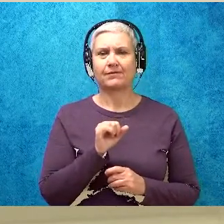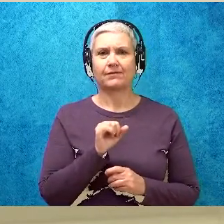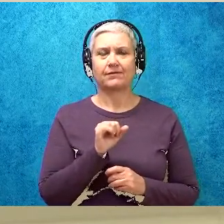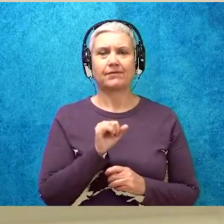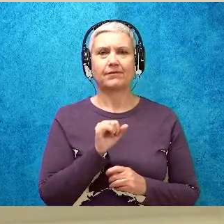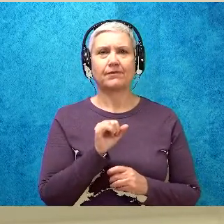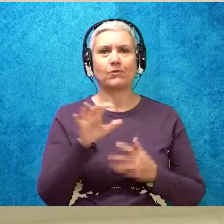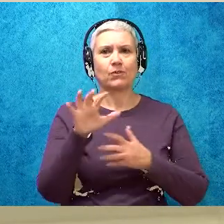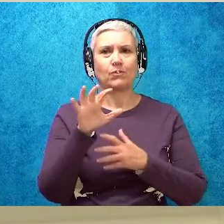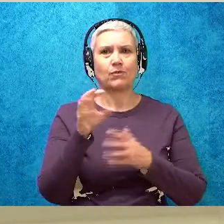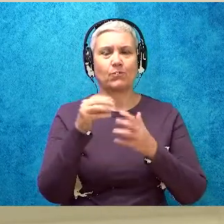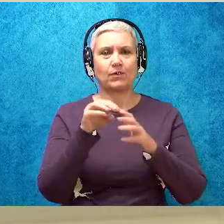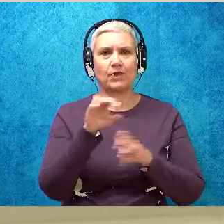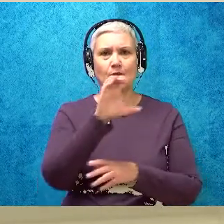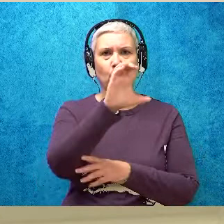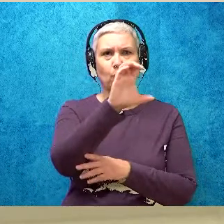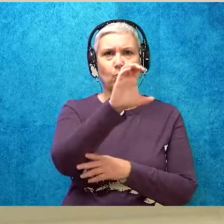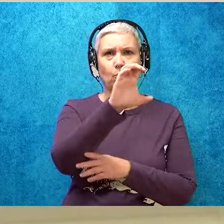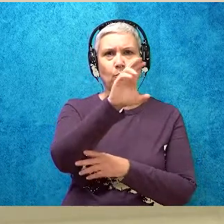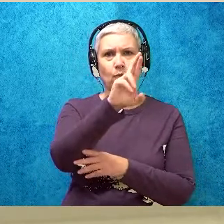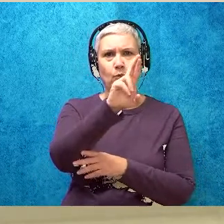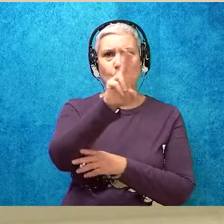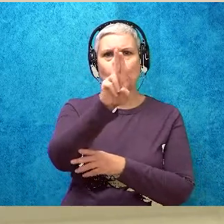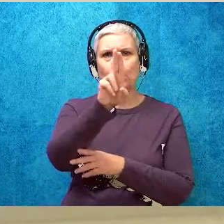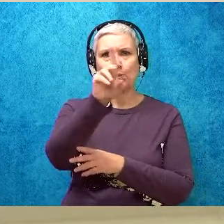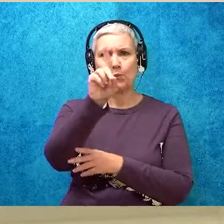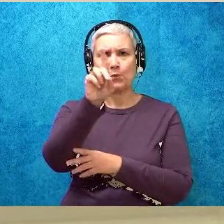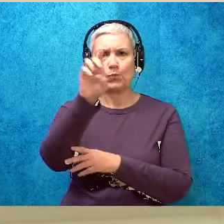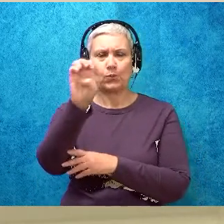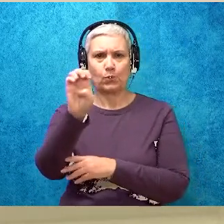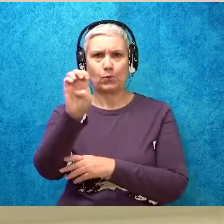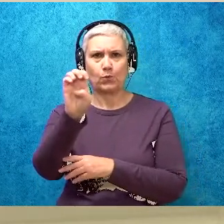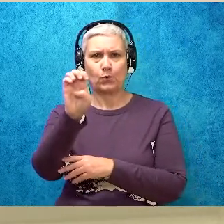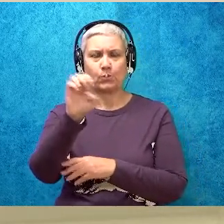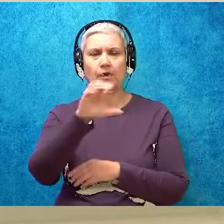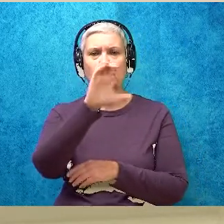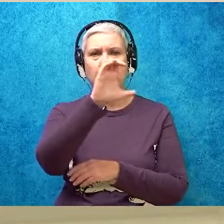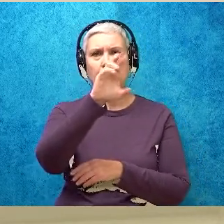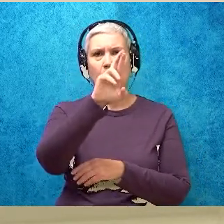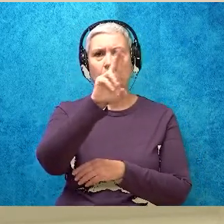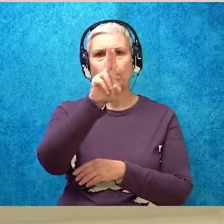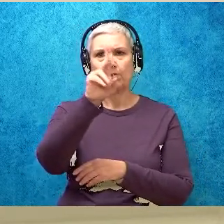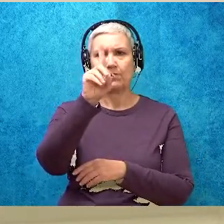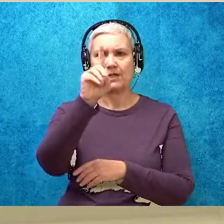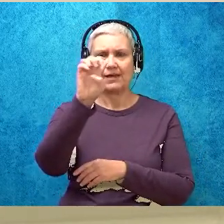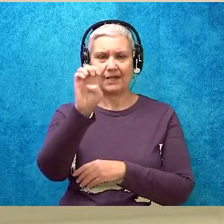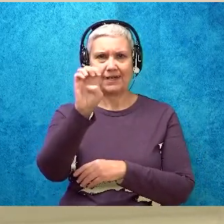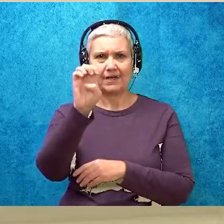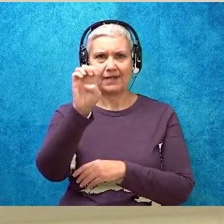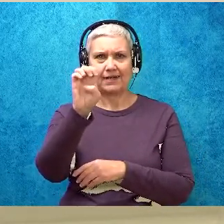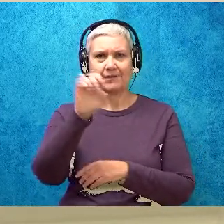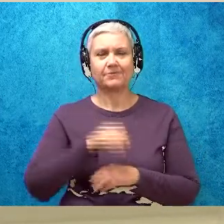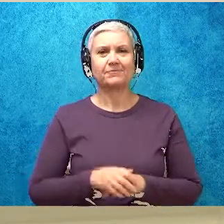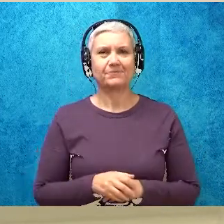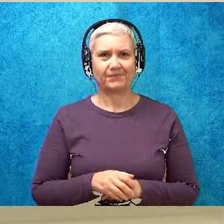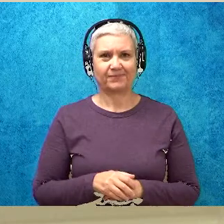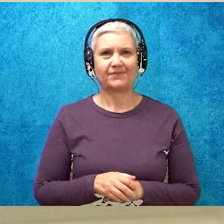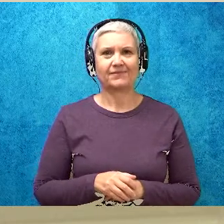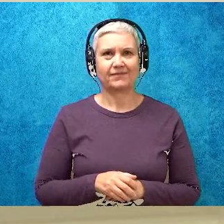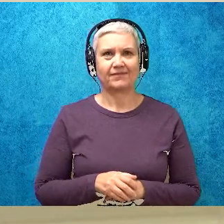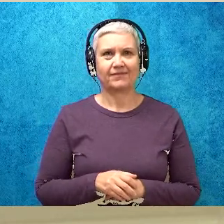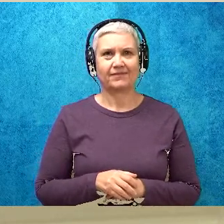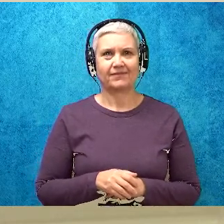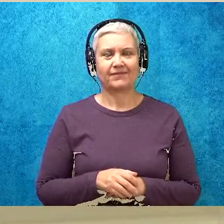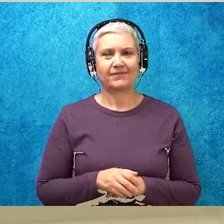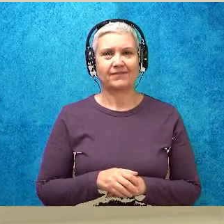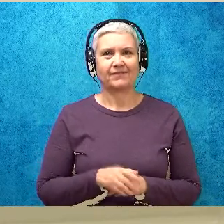blend it. Crude. And our new word is crude. You guys, this is just